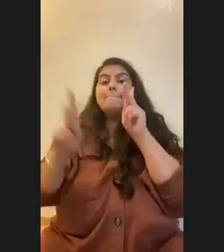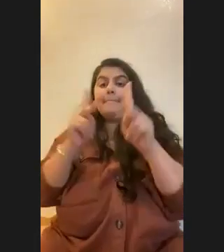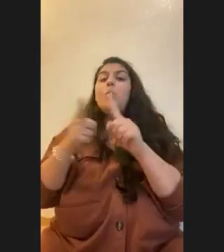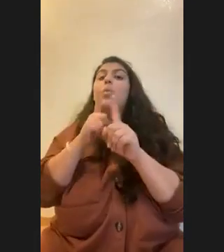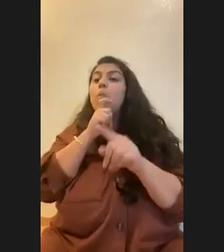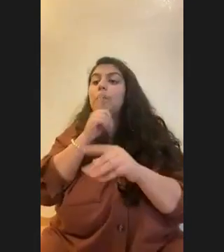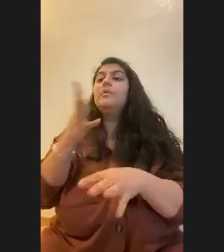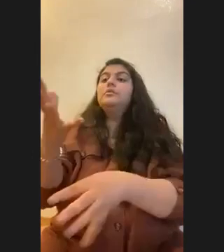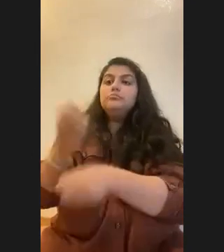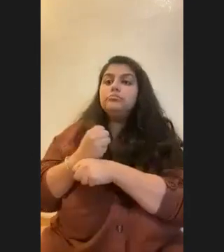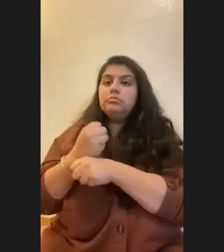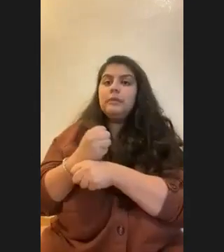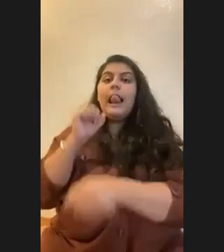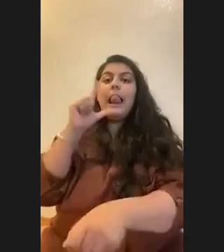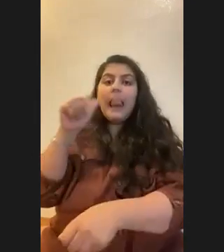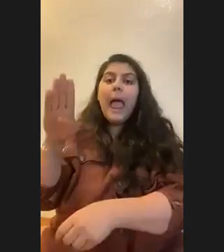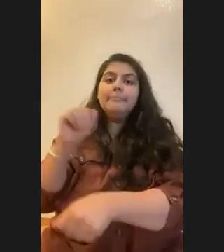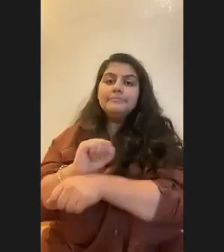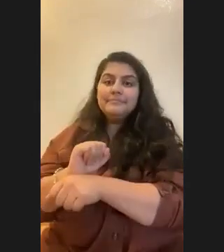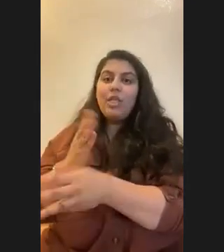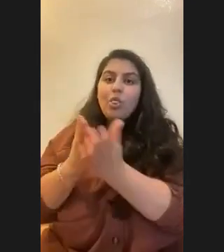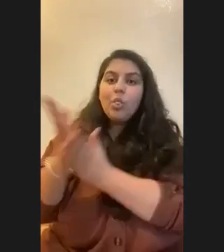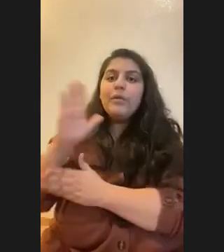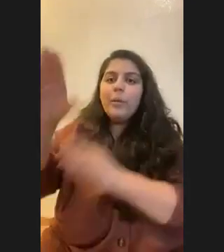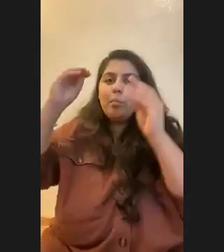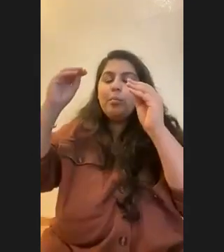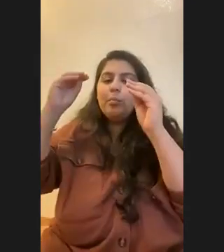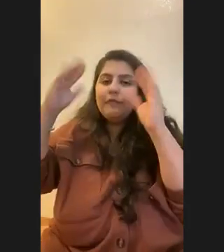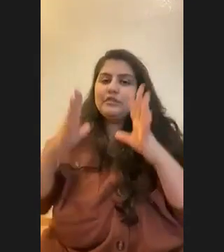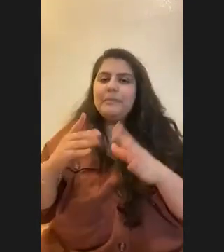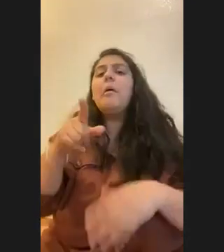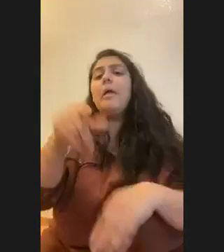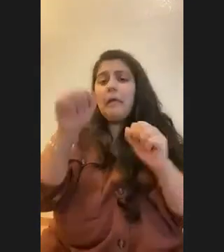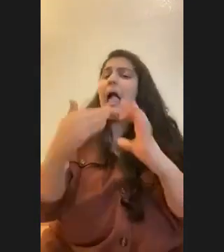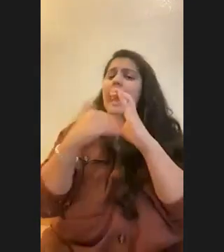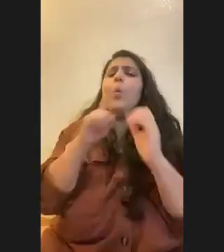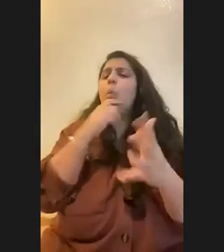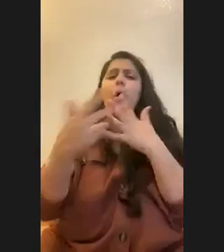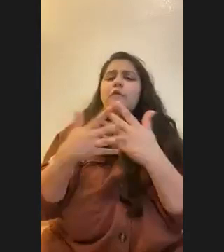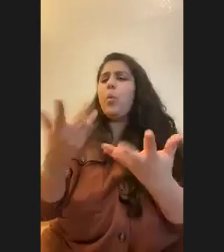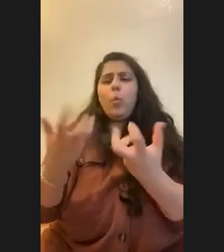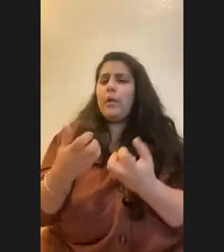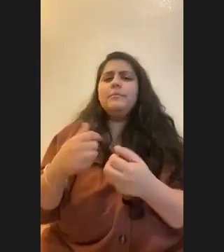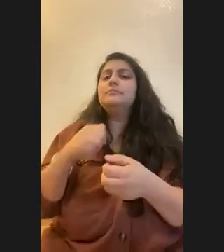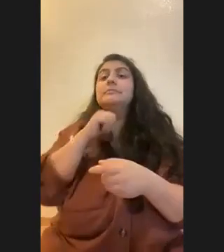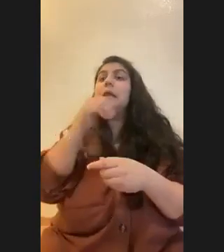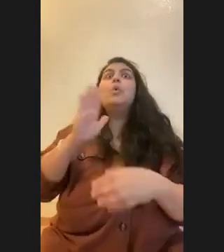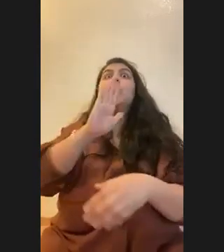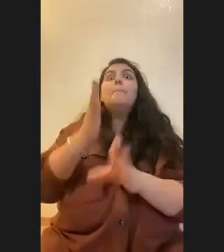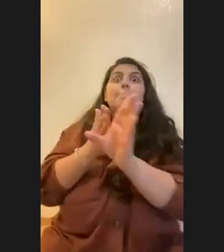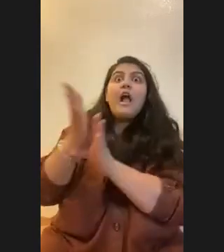professors, but you're always free to email whoever you want, even if it's not in the field that you're majoring in. Like I did that